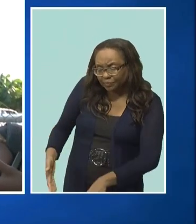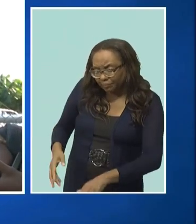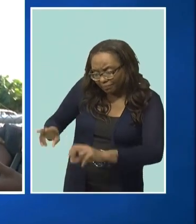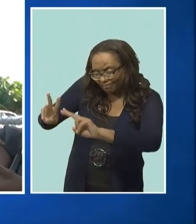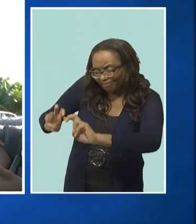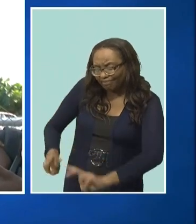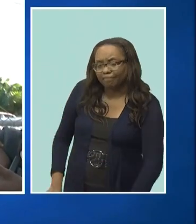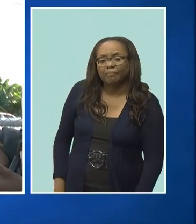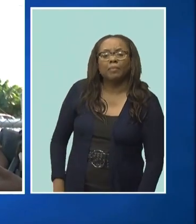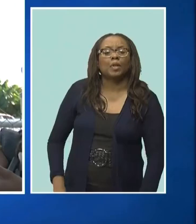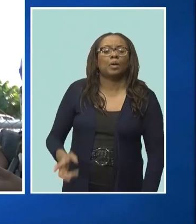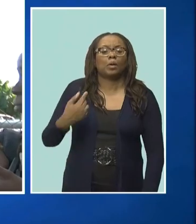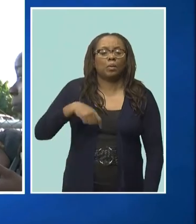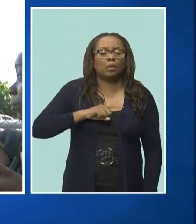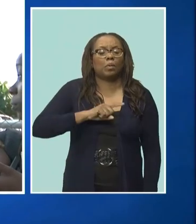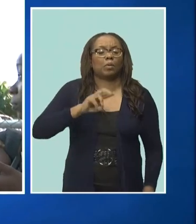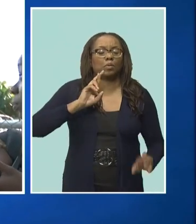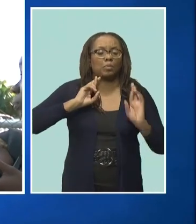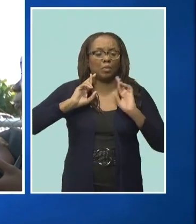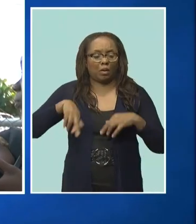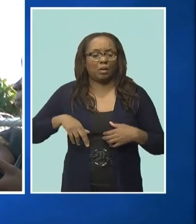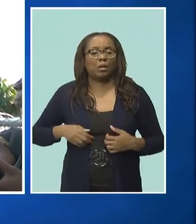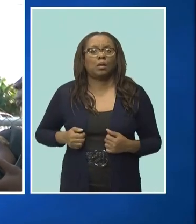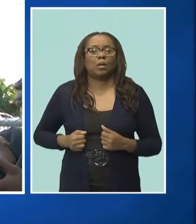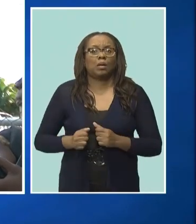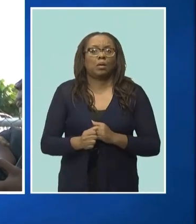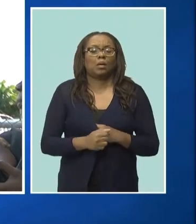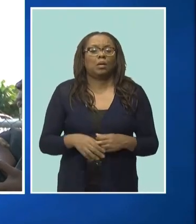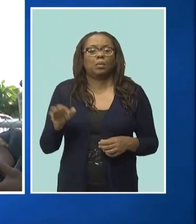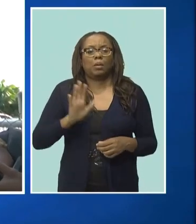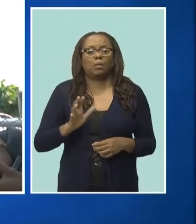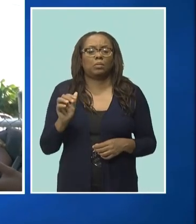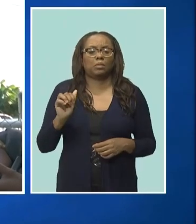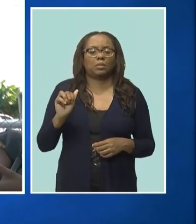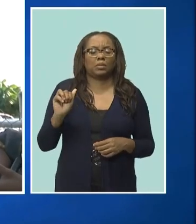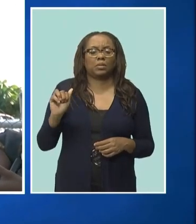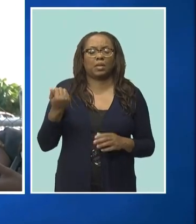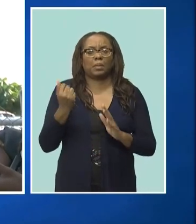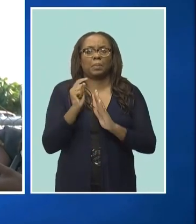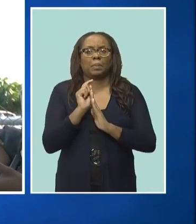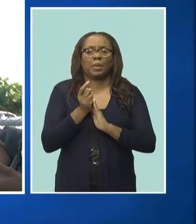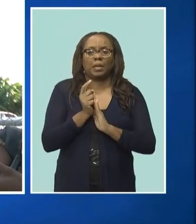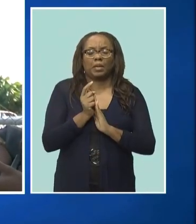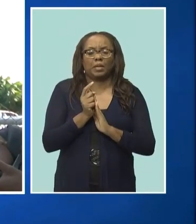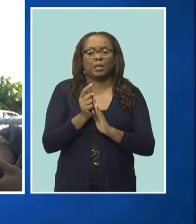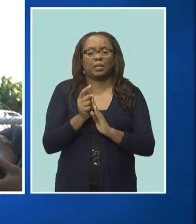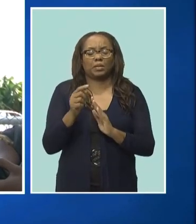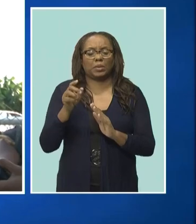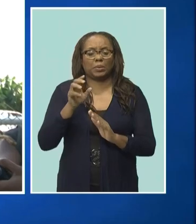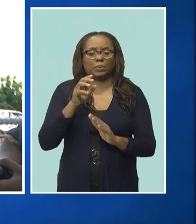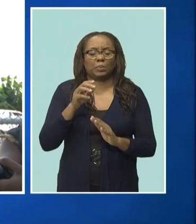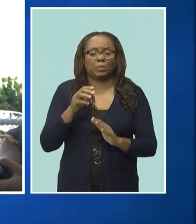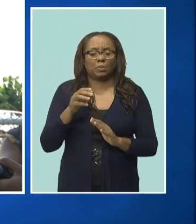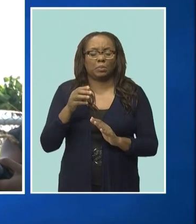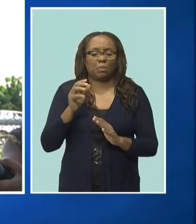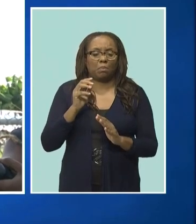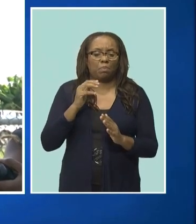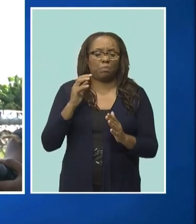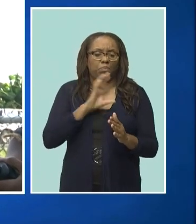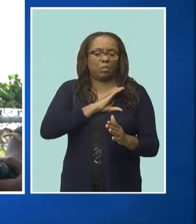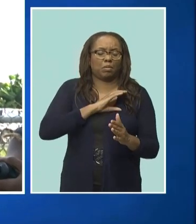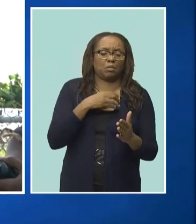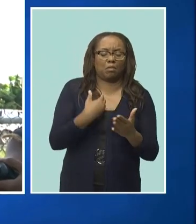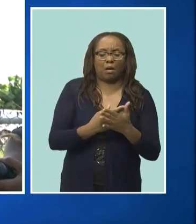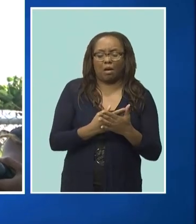personnel, immediately responded. I'm told they got here within 10 minutes of the report. And on arrival, they came across